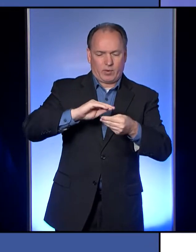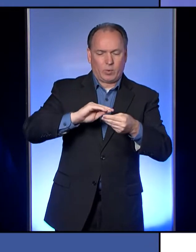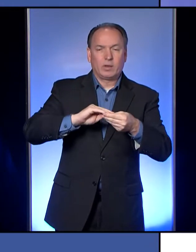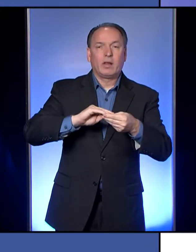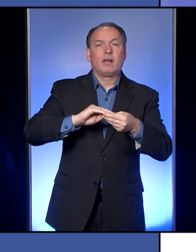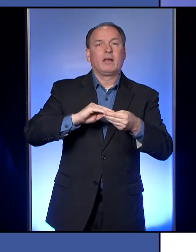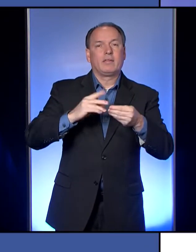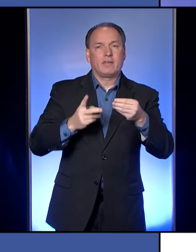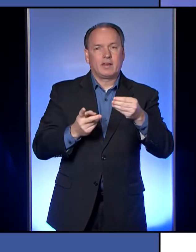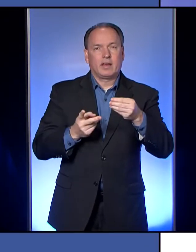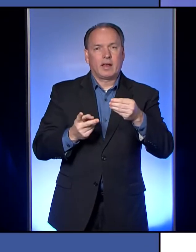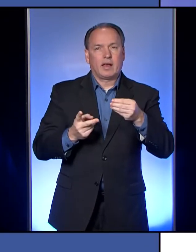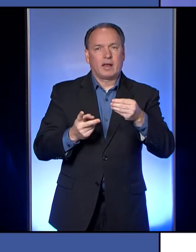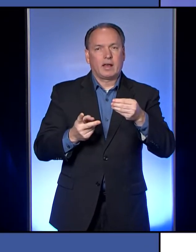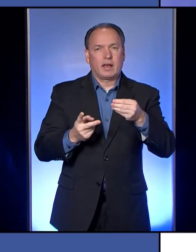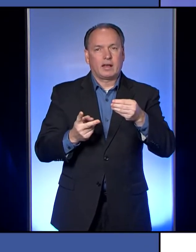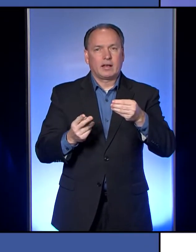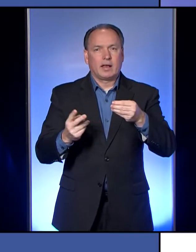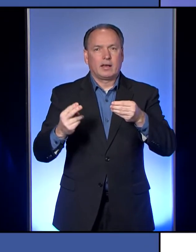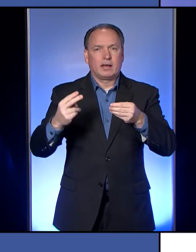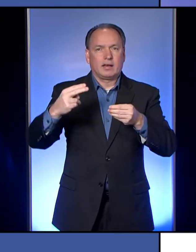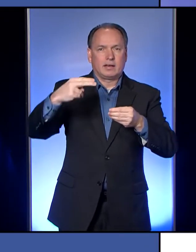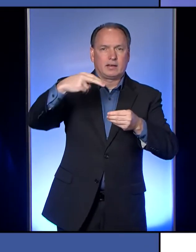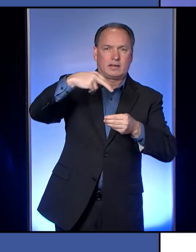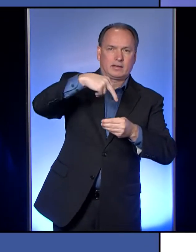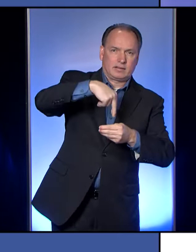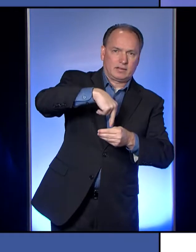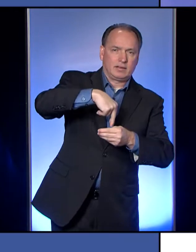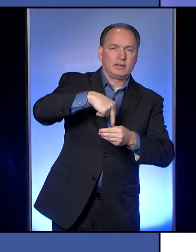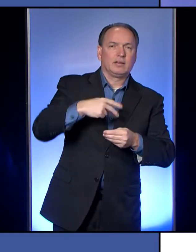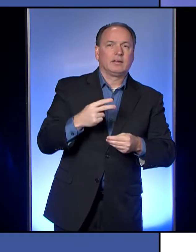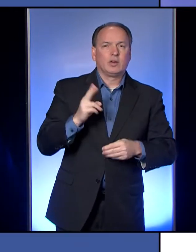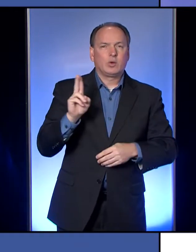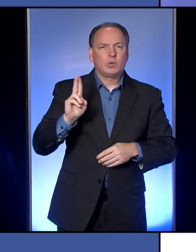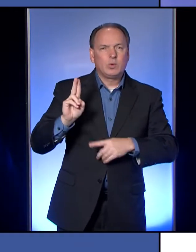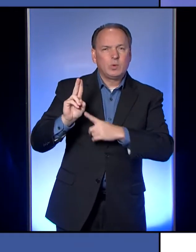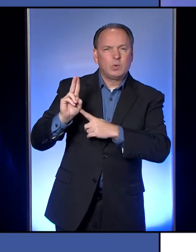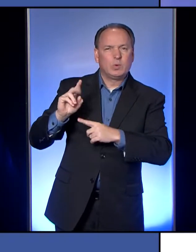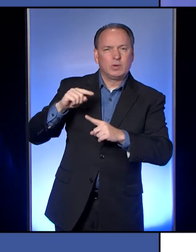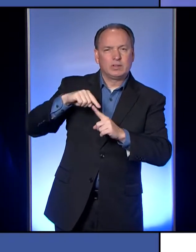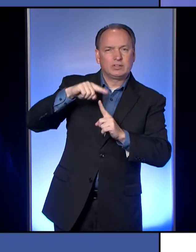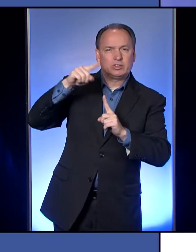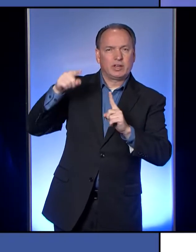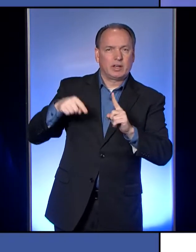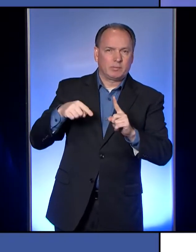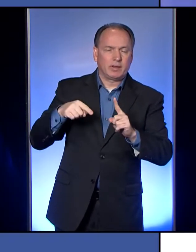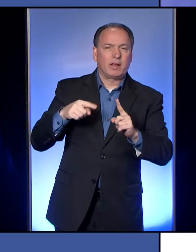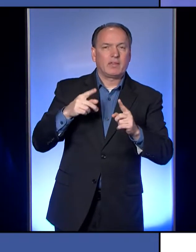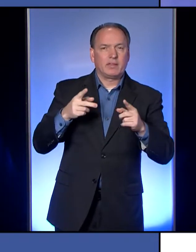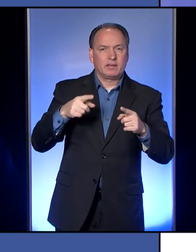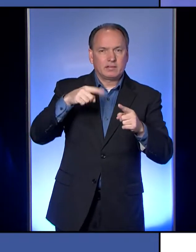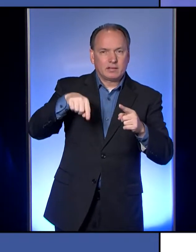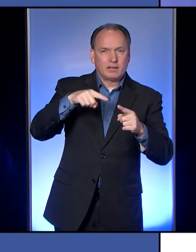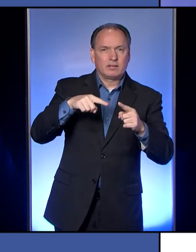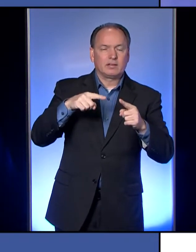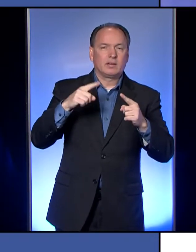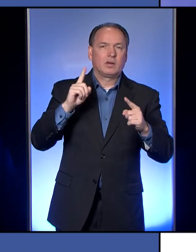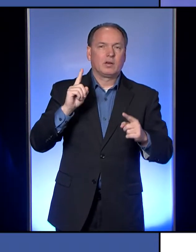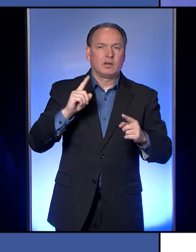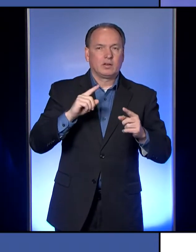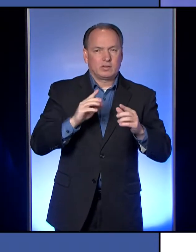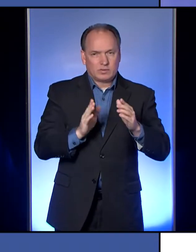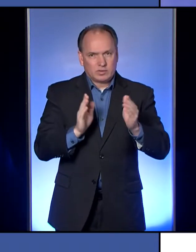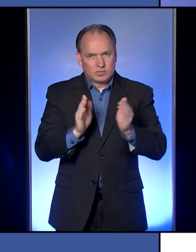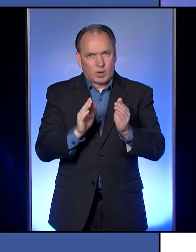basically a u-shape in the t-shirt and then you cut holes at the at the